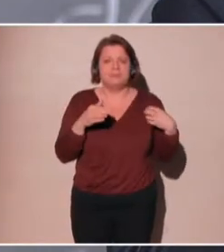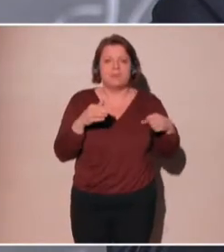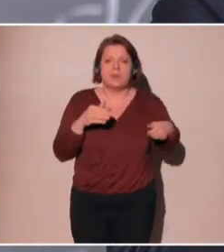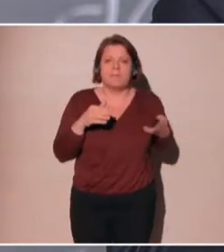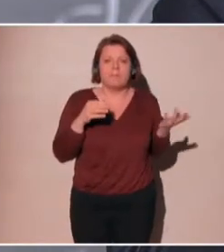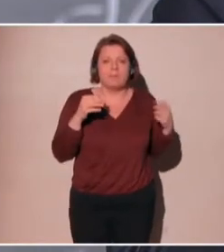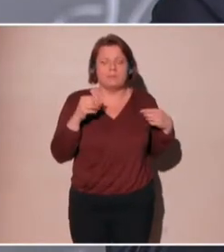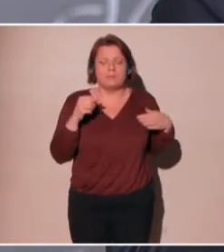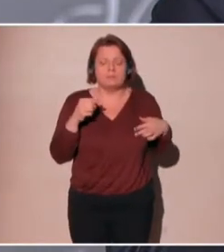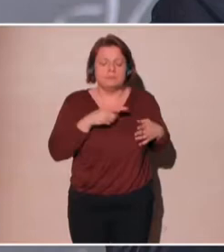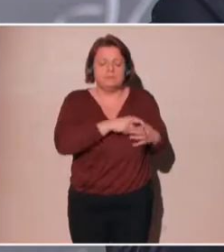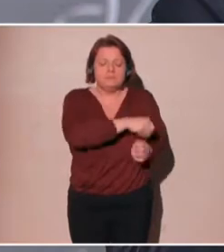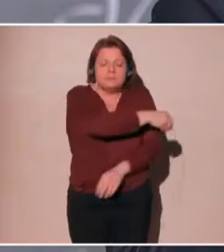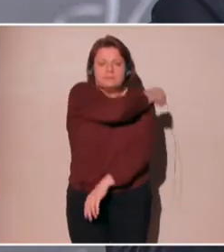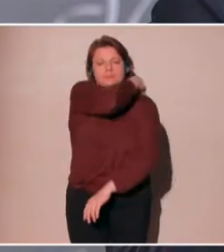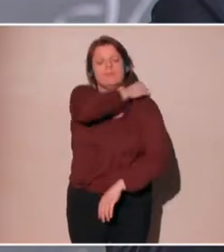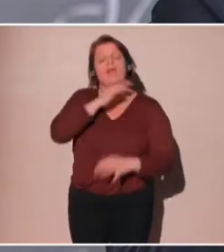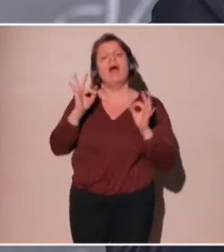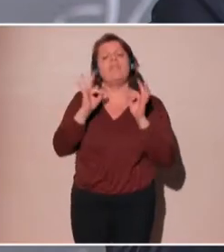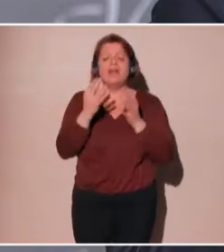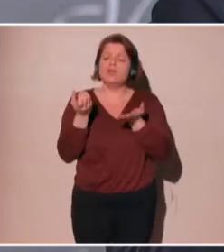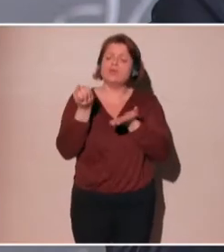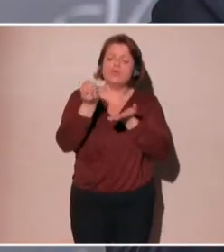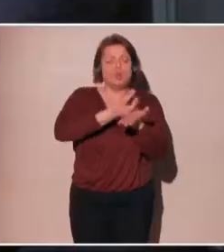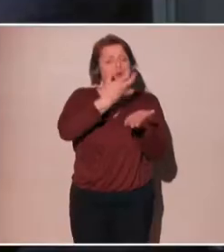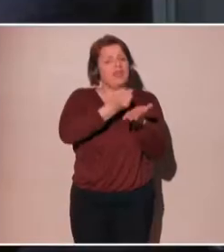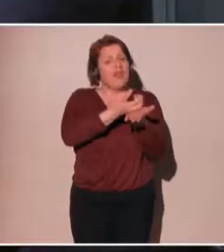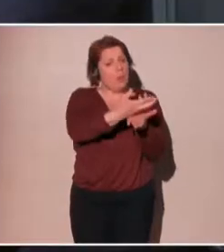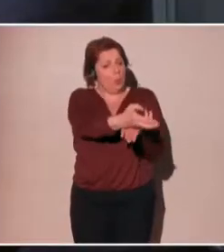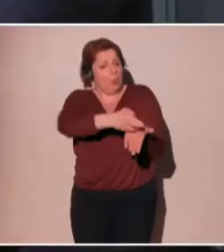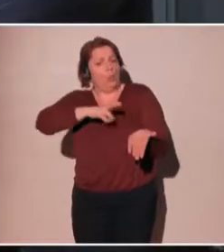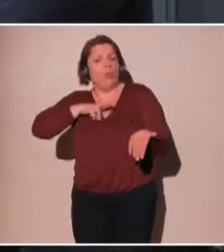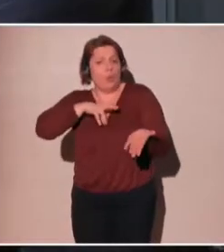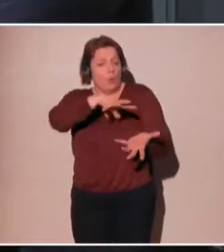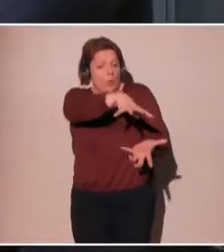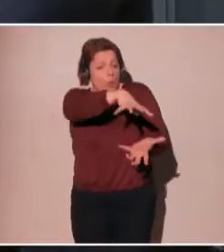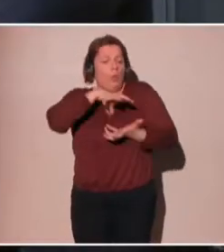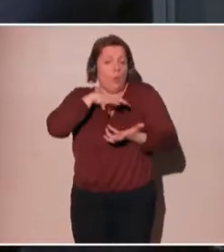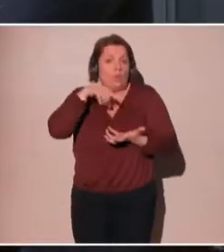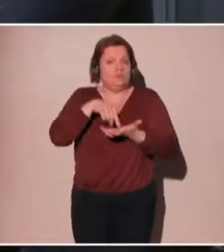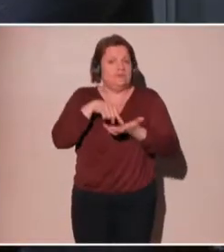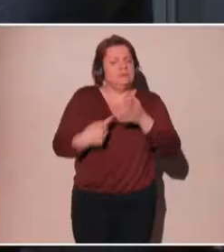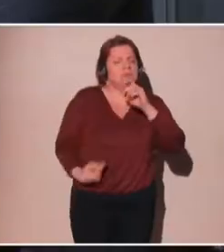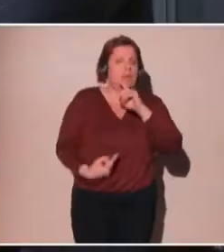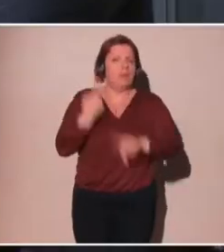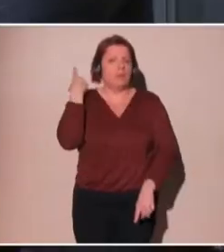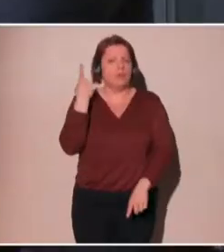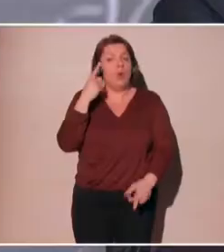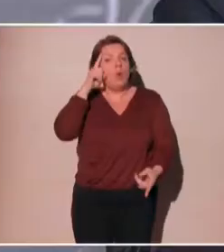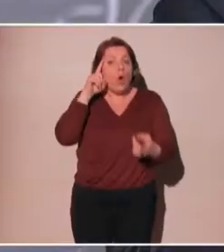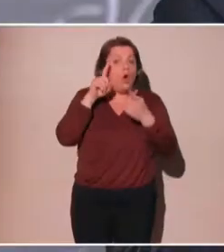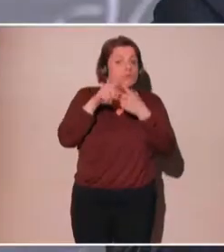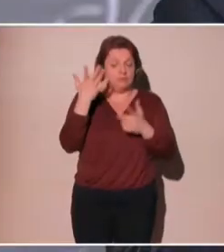is extremely powerful. Because at the end of the day, what's the real goal? The goal is to use your data to improve your life.